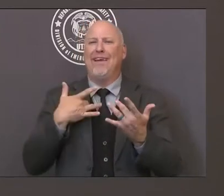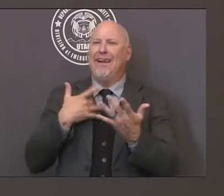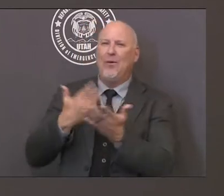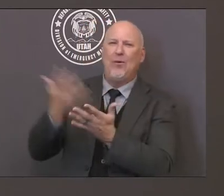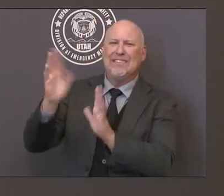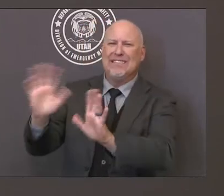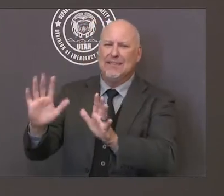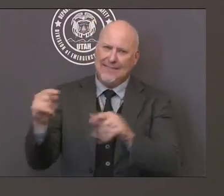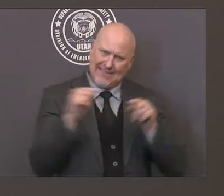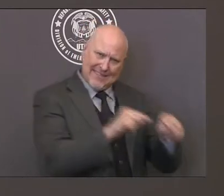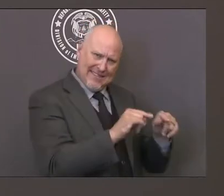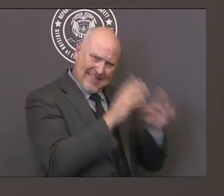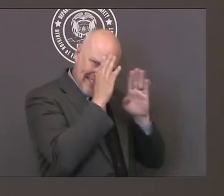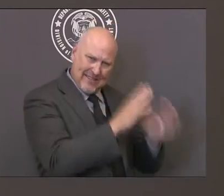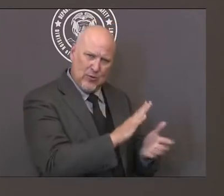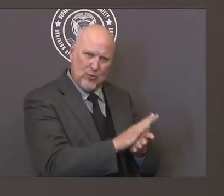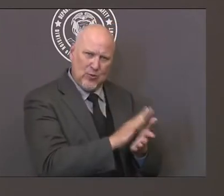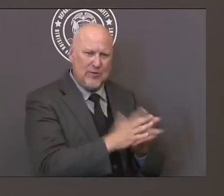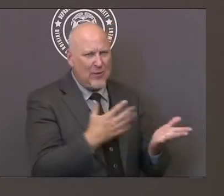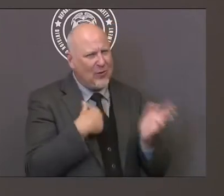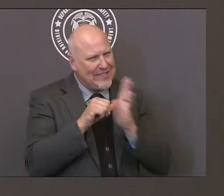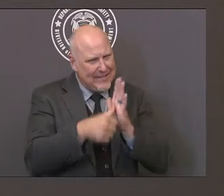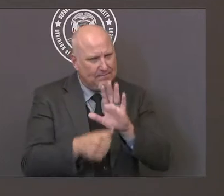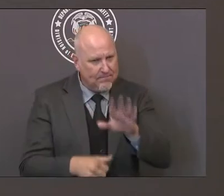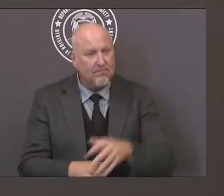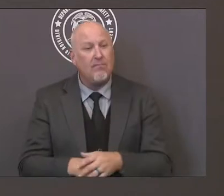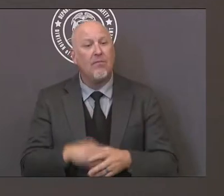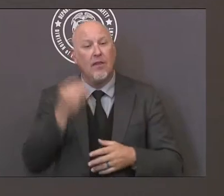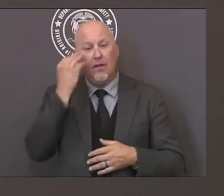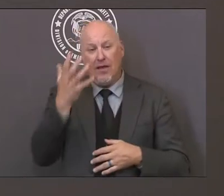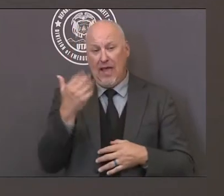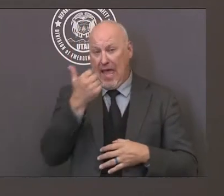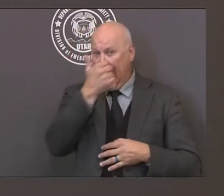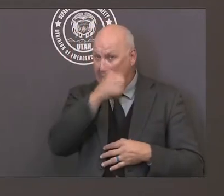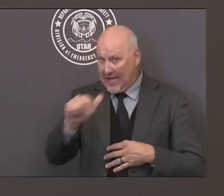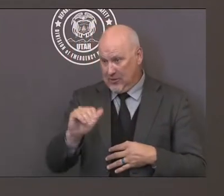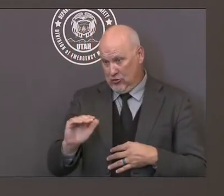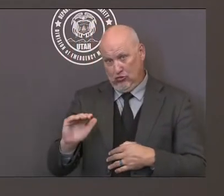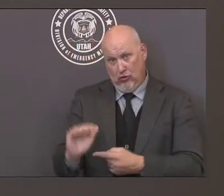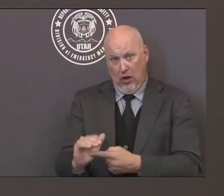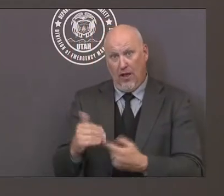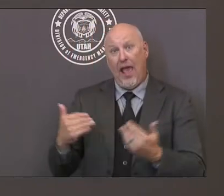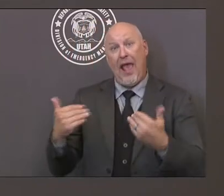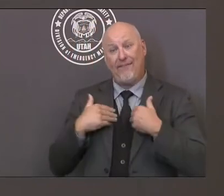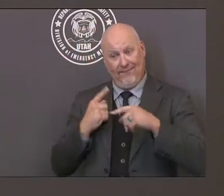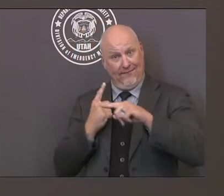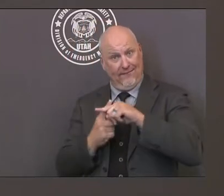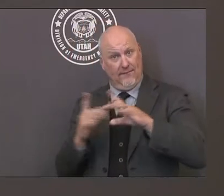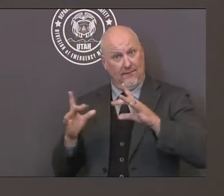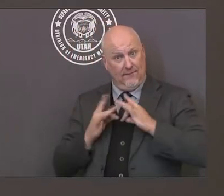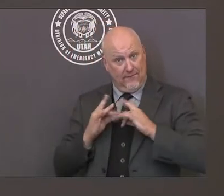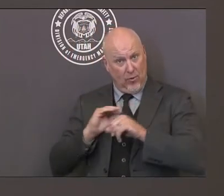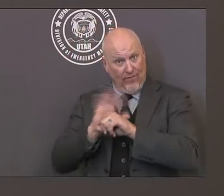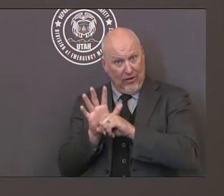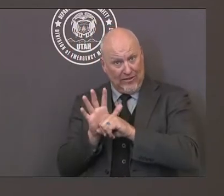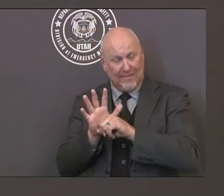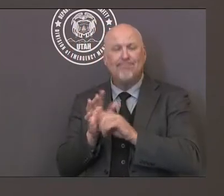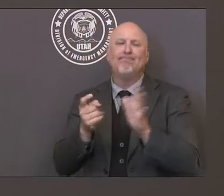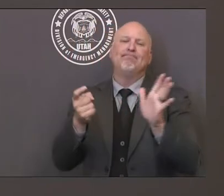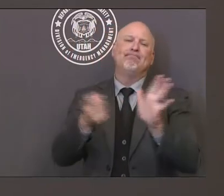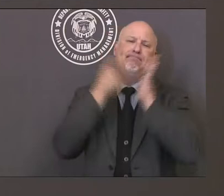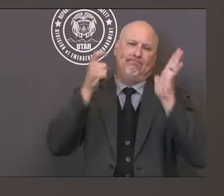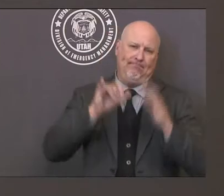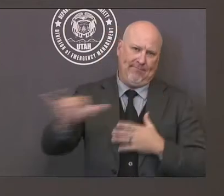be staying home those who are close contacts to a confirmed COVID case at school will have the option